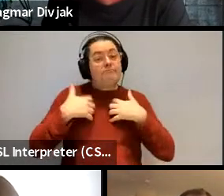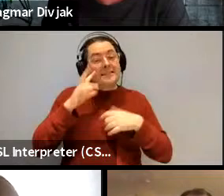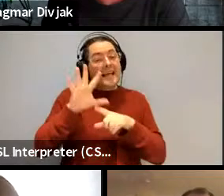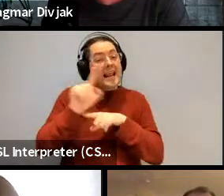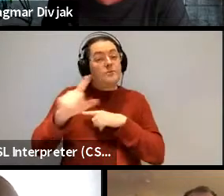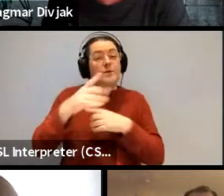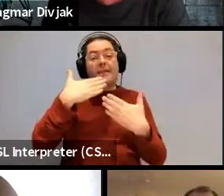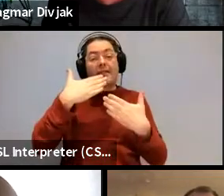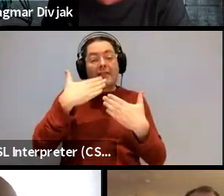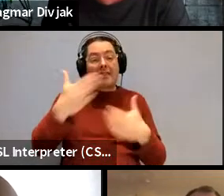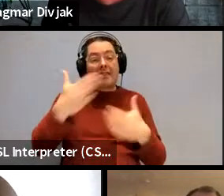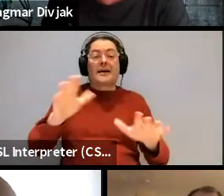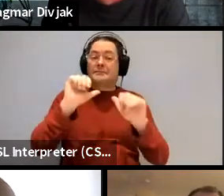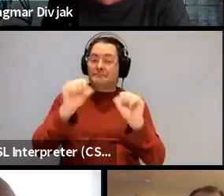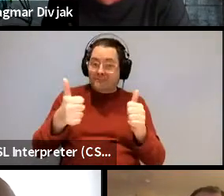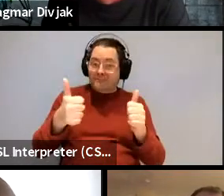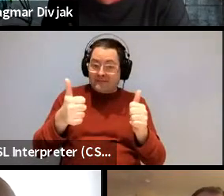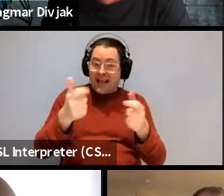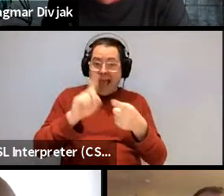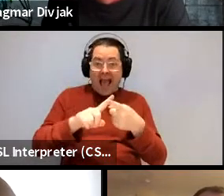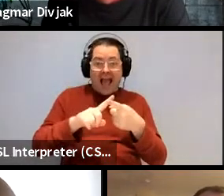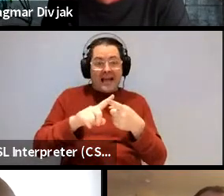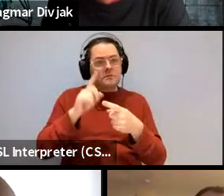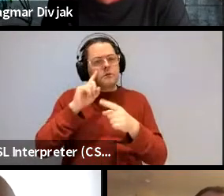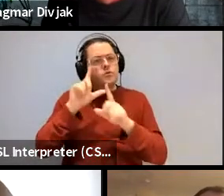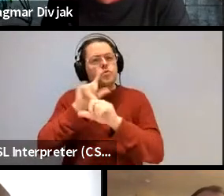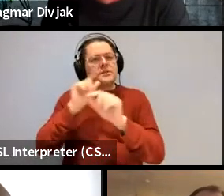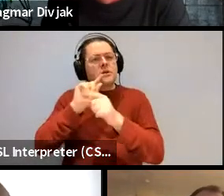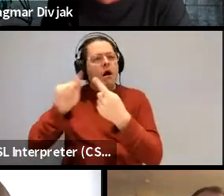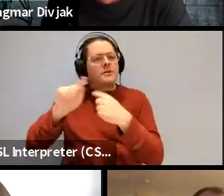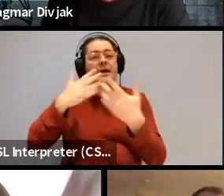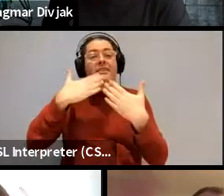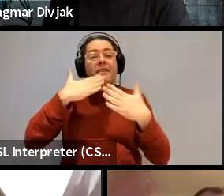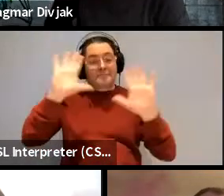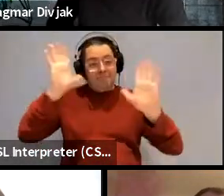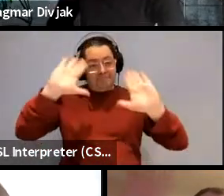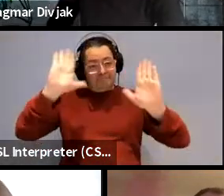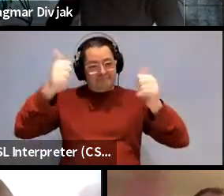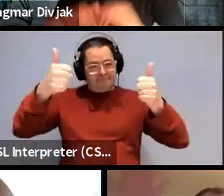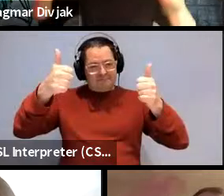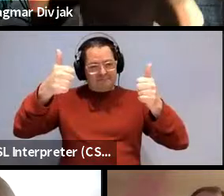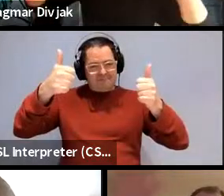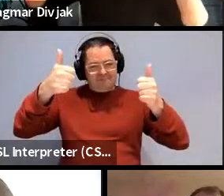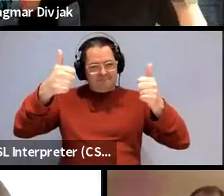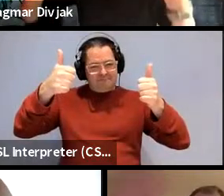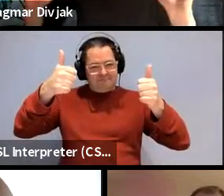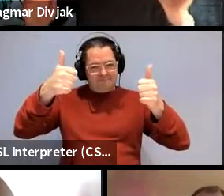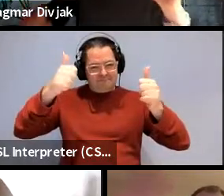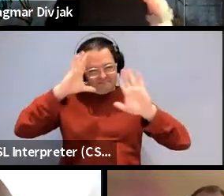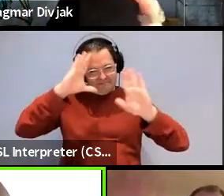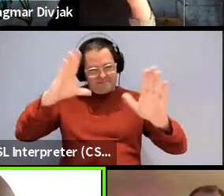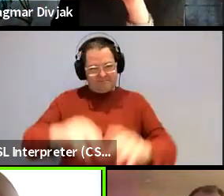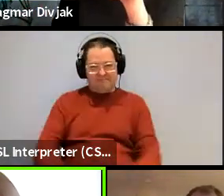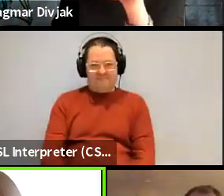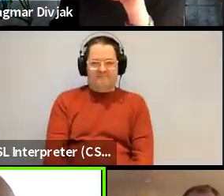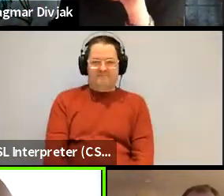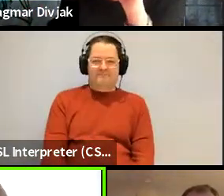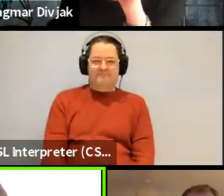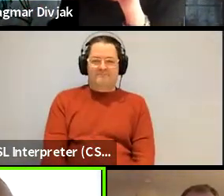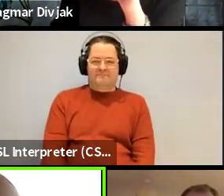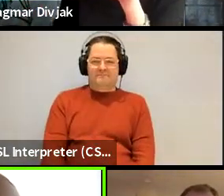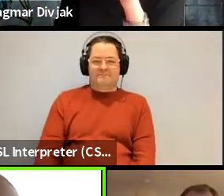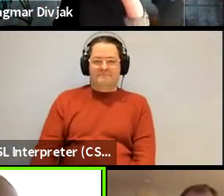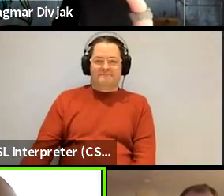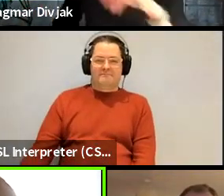much um and um and look out on twitter for answers thank you guys see you next week bye bye thanks